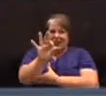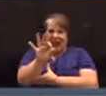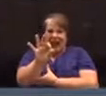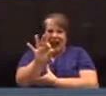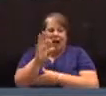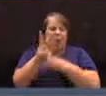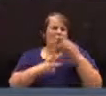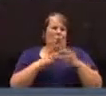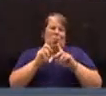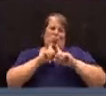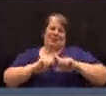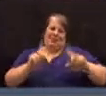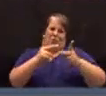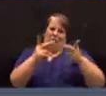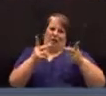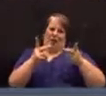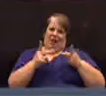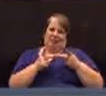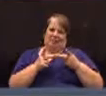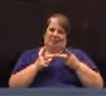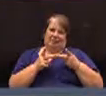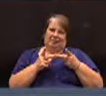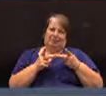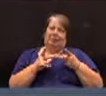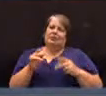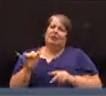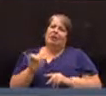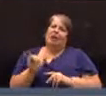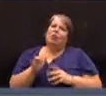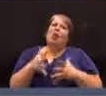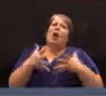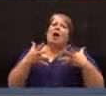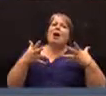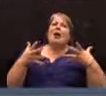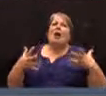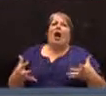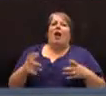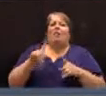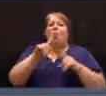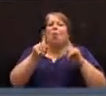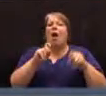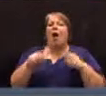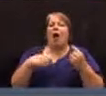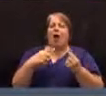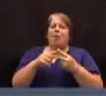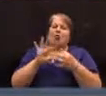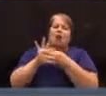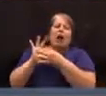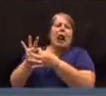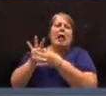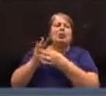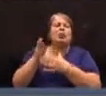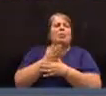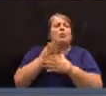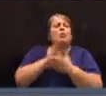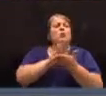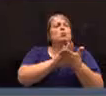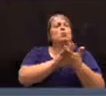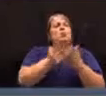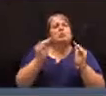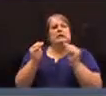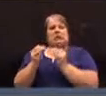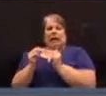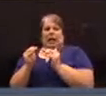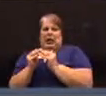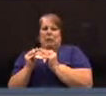the world looked a lot different. There's also a lot of questions about the relationship between the schools and